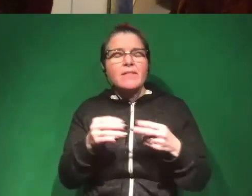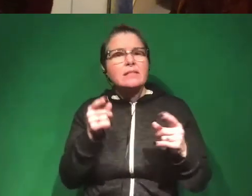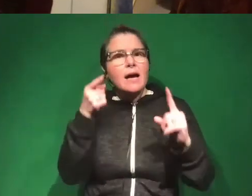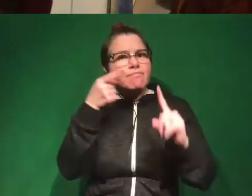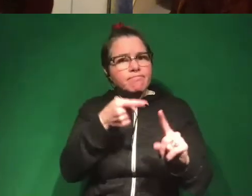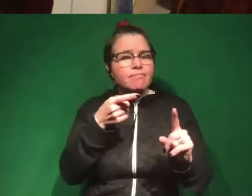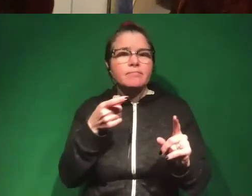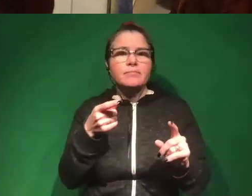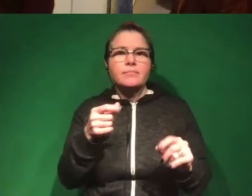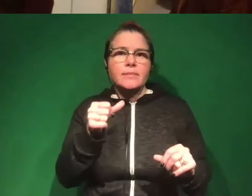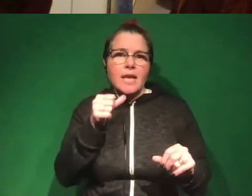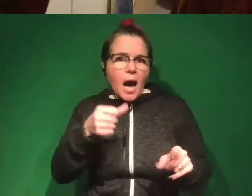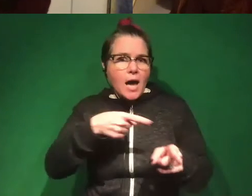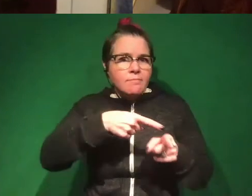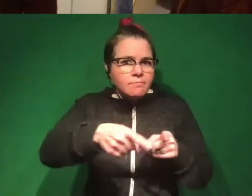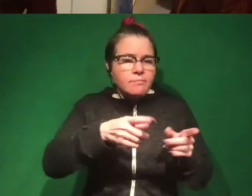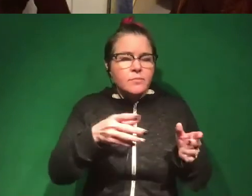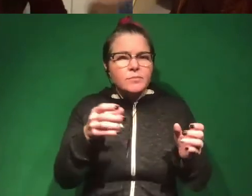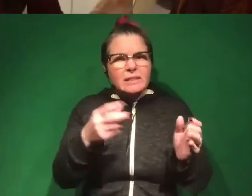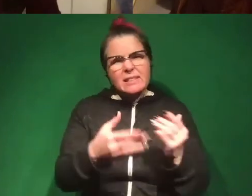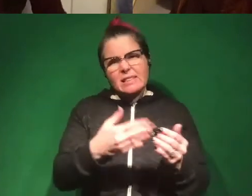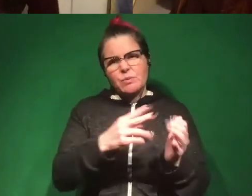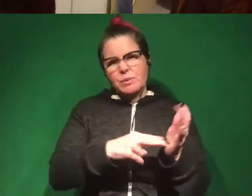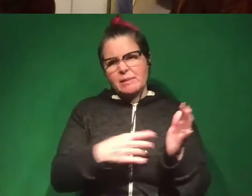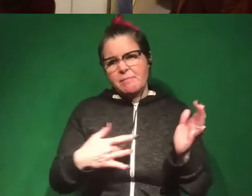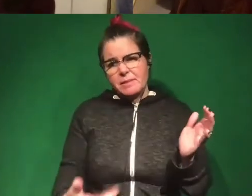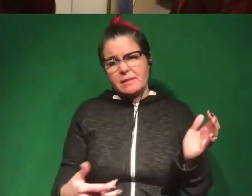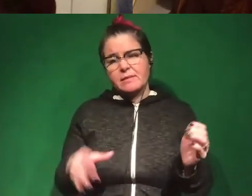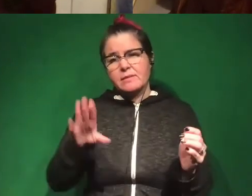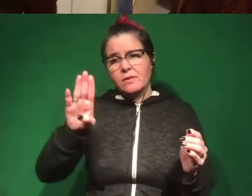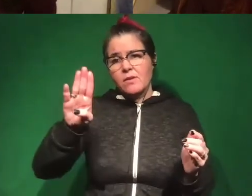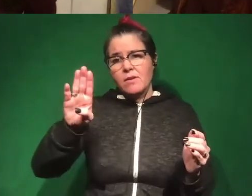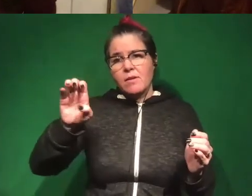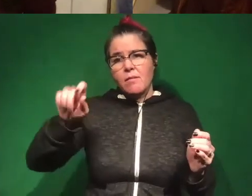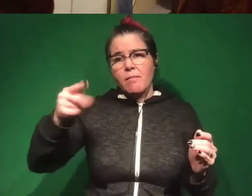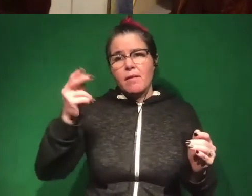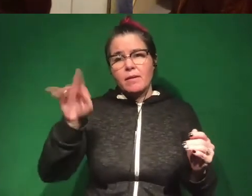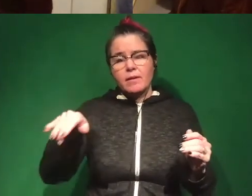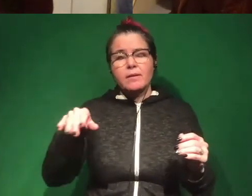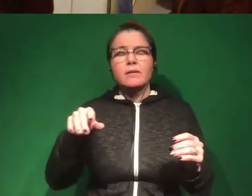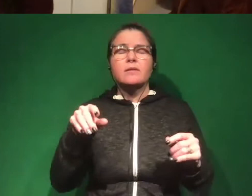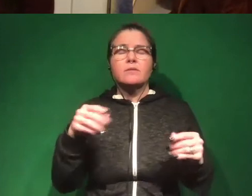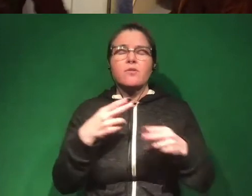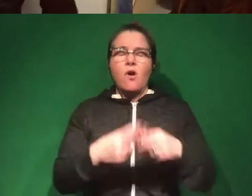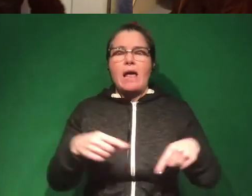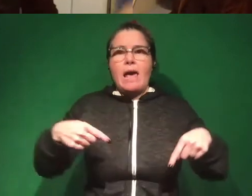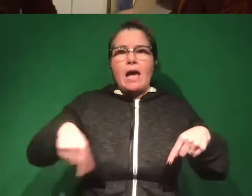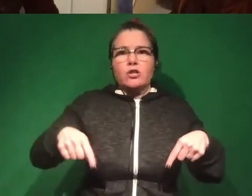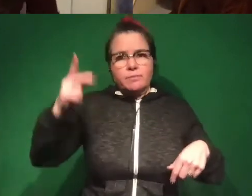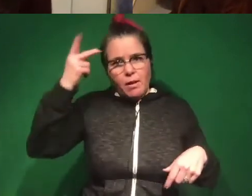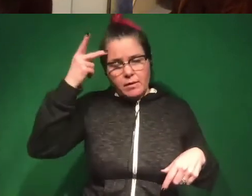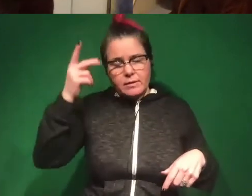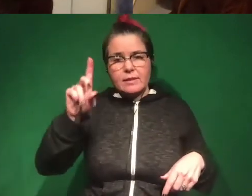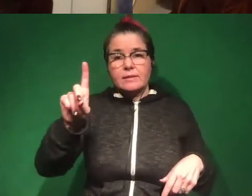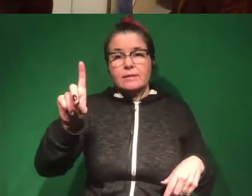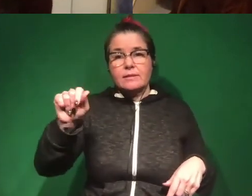you know, non-specialist, it's quite readable. So, so again, Bethany Albertson and Shauna Guderian's book is called Anxious Politics and Davin Phoenix,